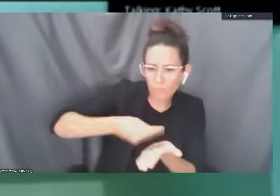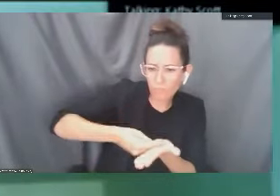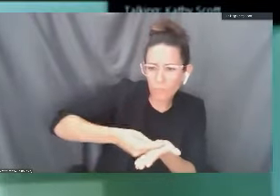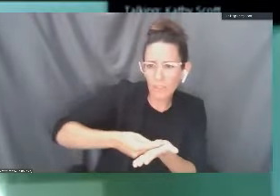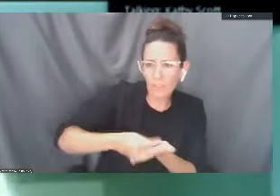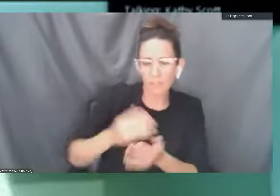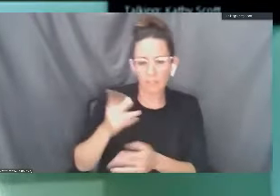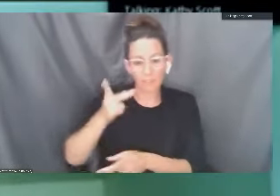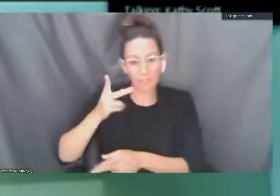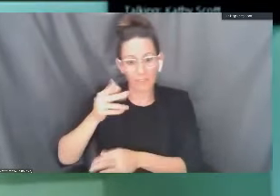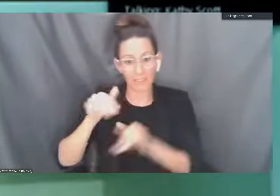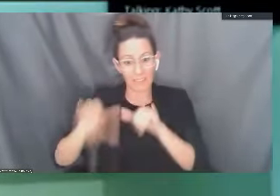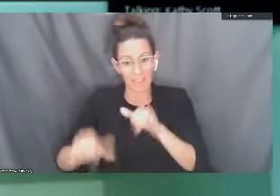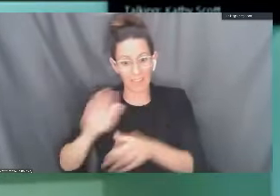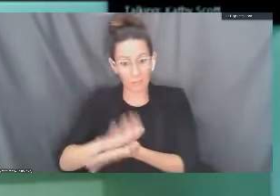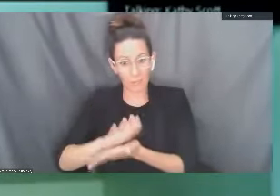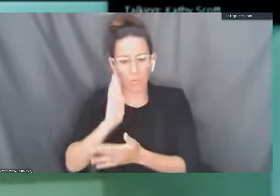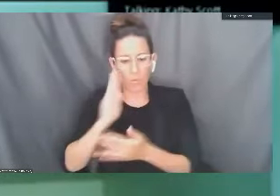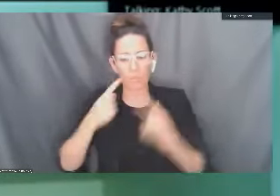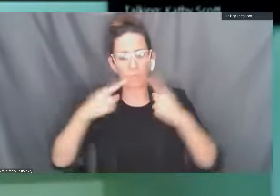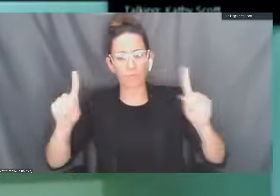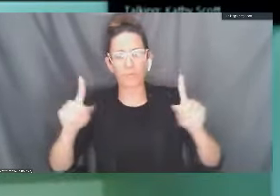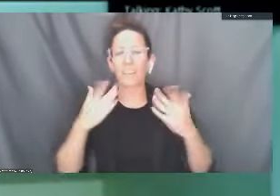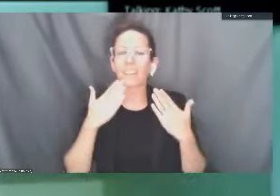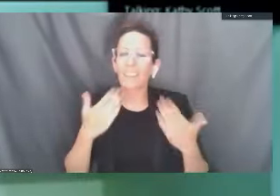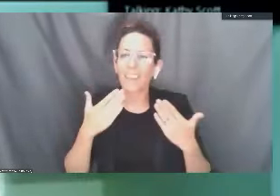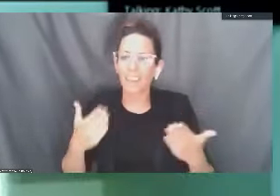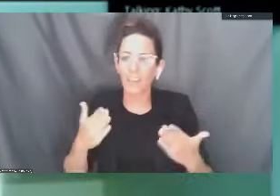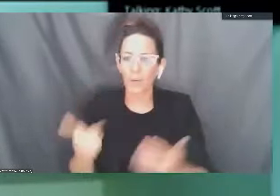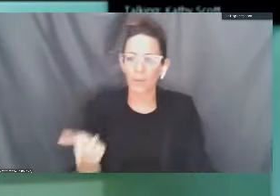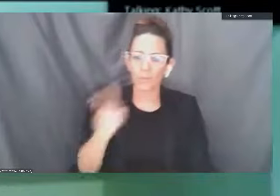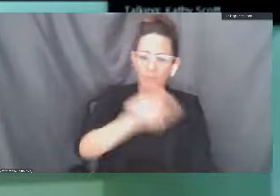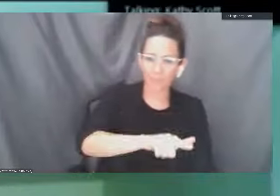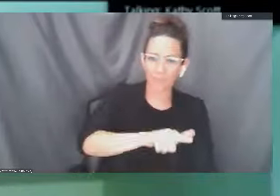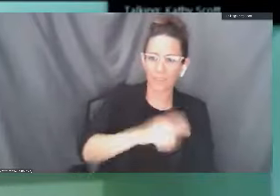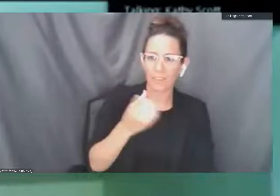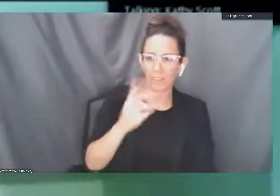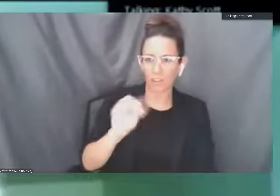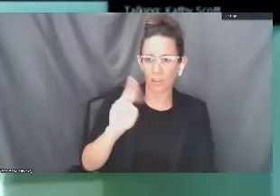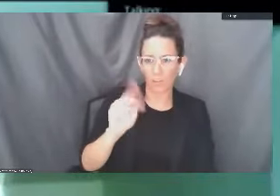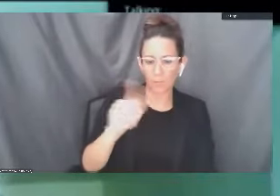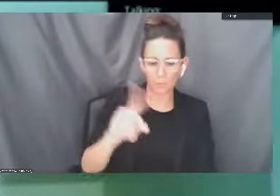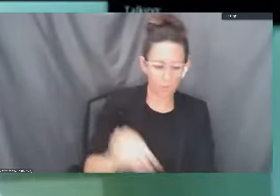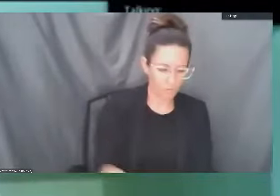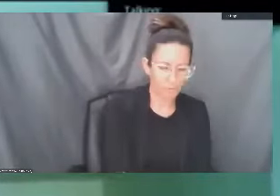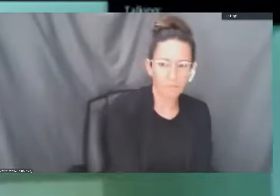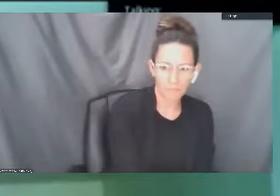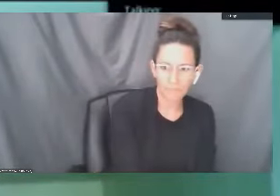school is the best way to accomplish that. Thank you, and I will turn this over to my colleague, Dr. Munoz.